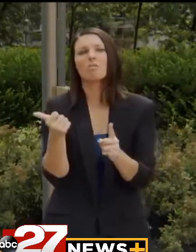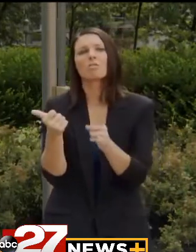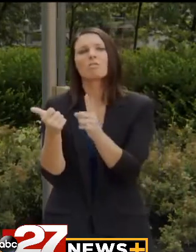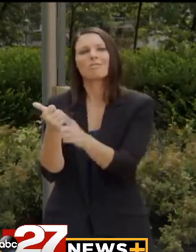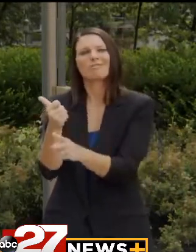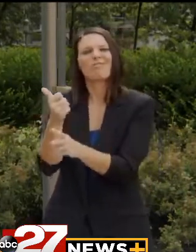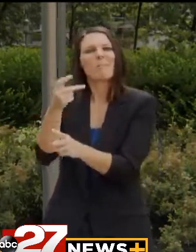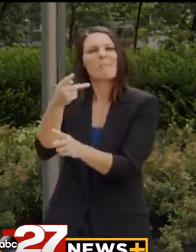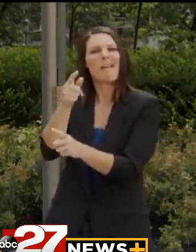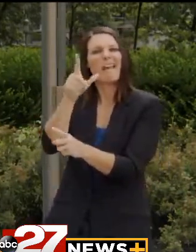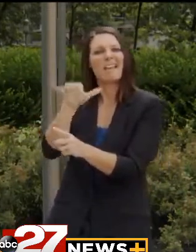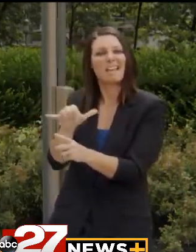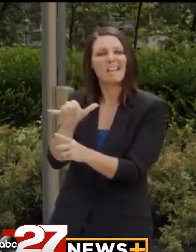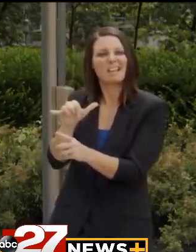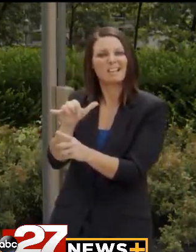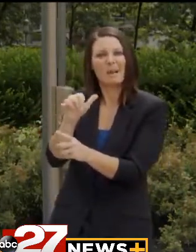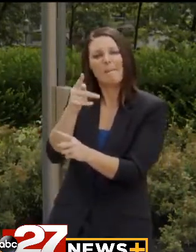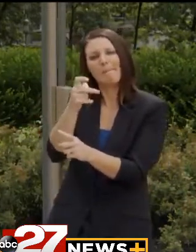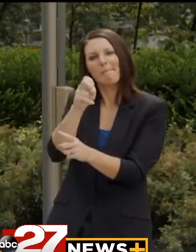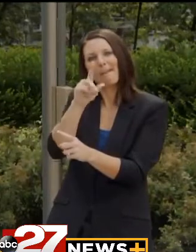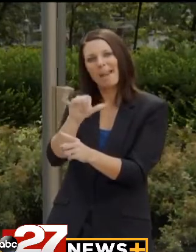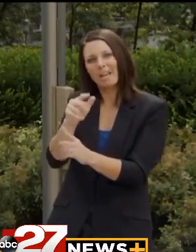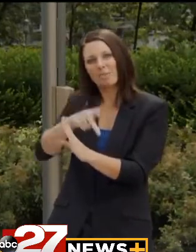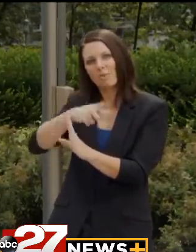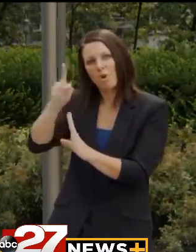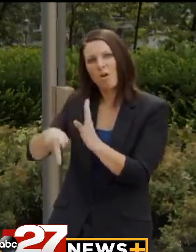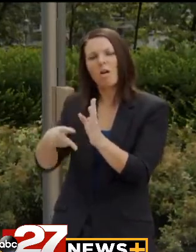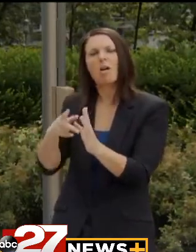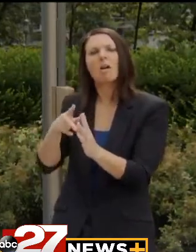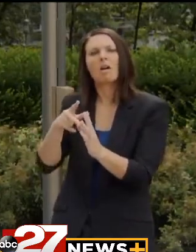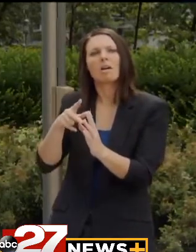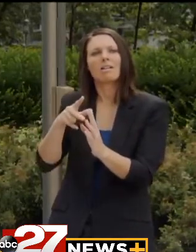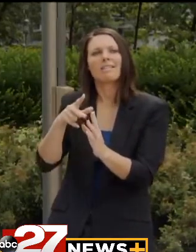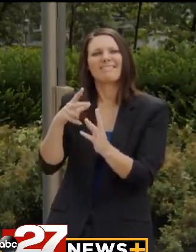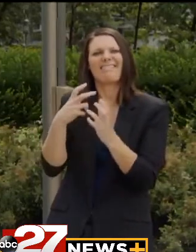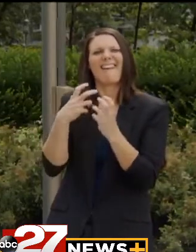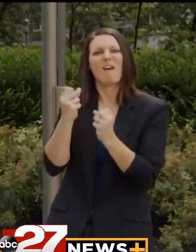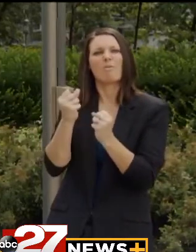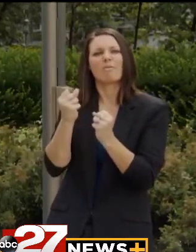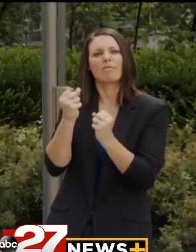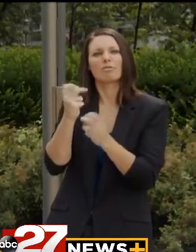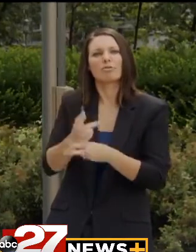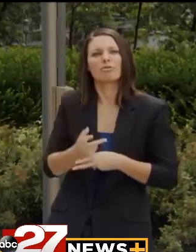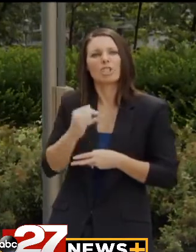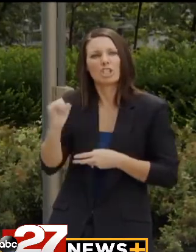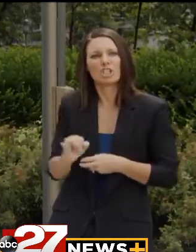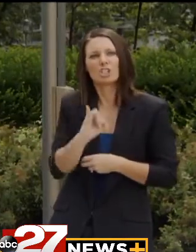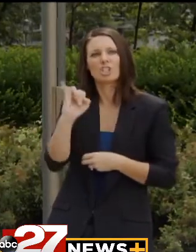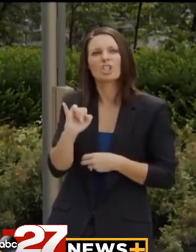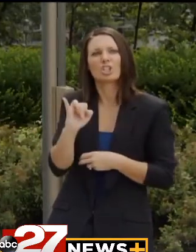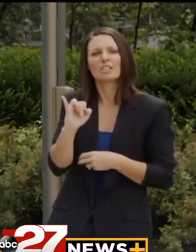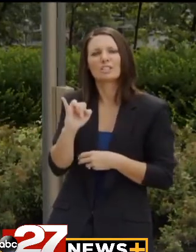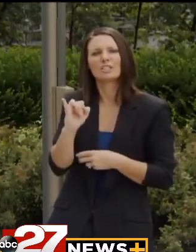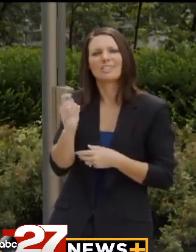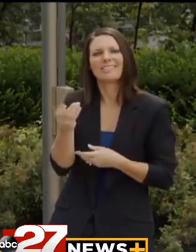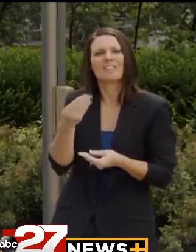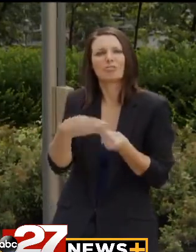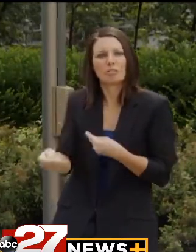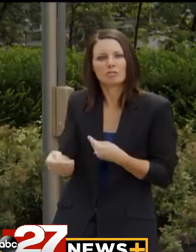Penny, the Commonwealth Health Insurance Exchange.